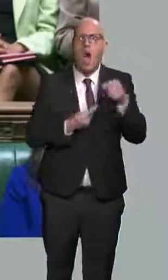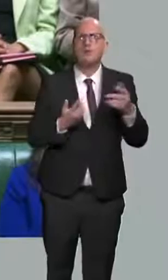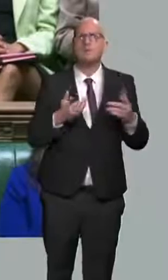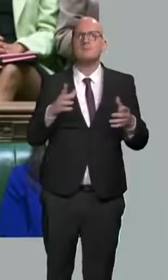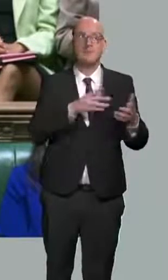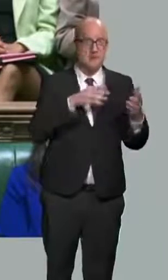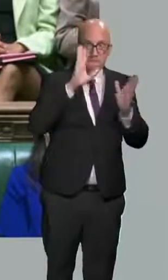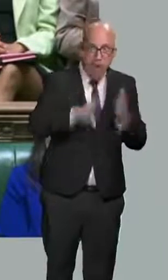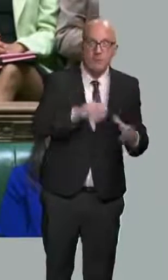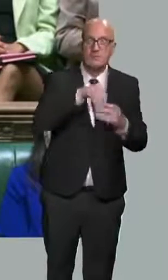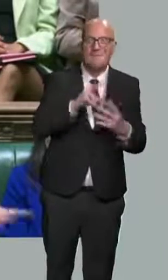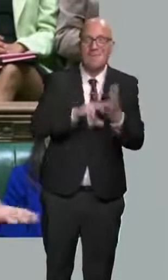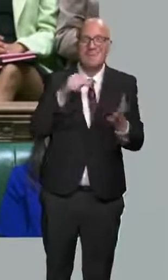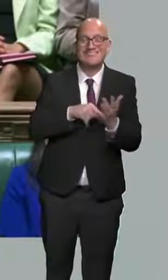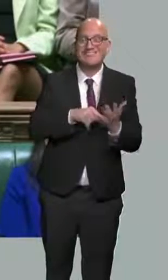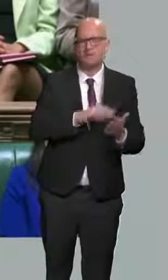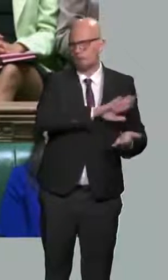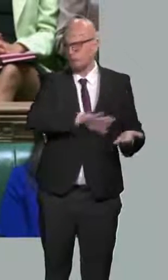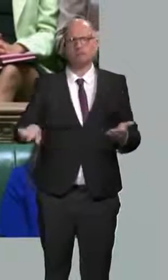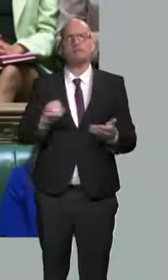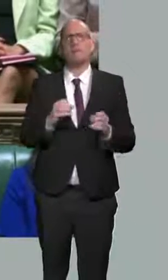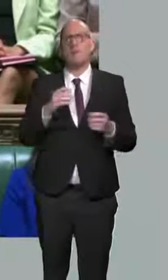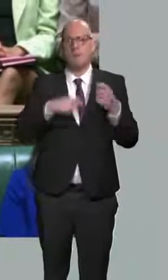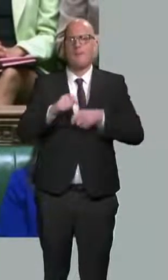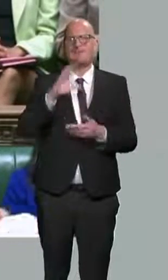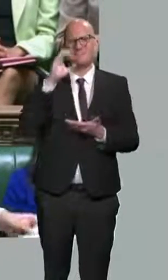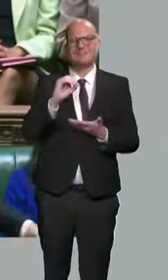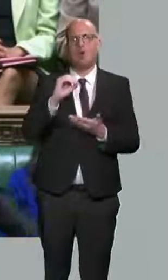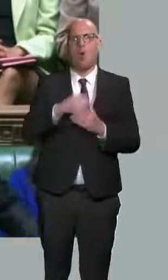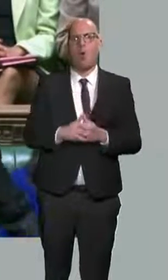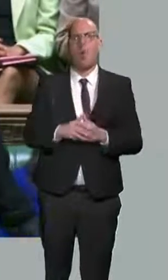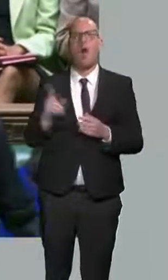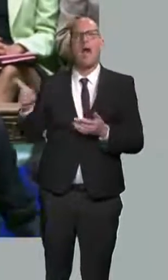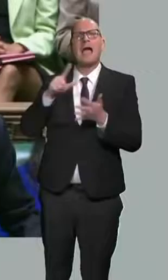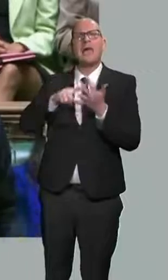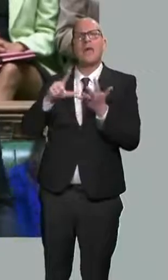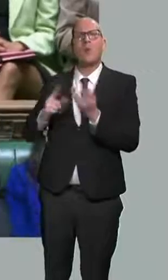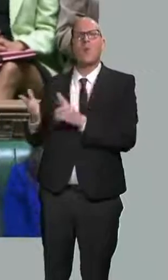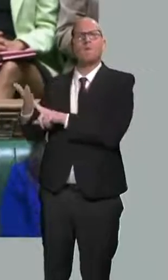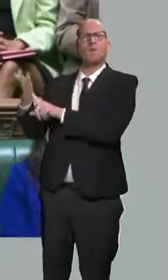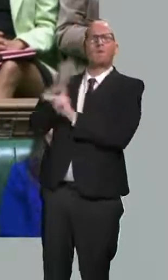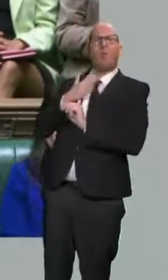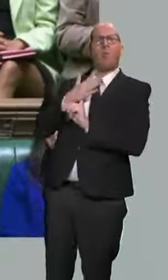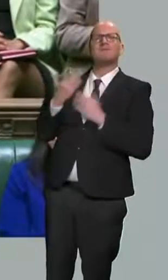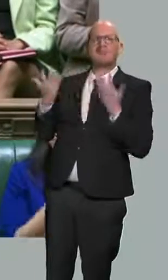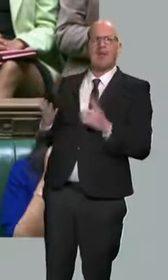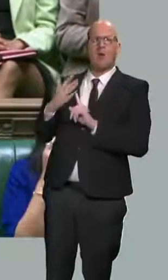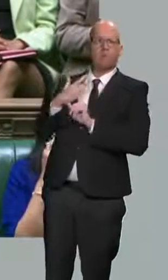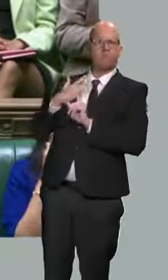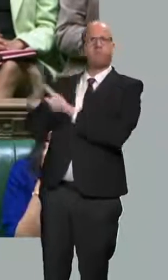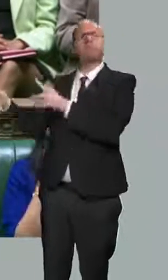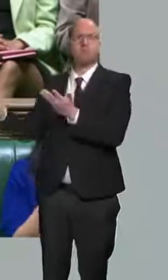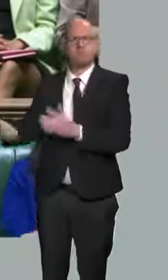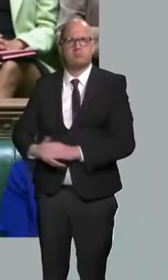And we will abolish all the red tape imposed on us by the EU. A family